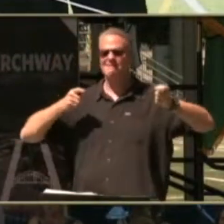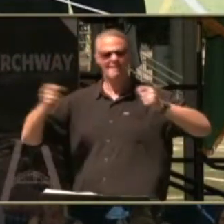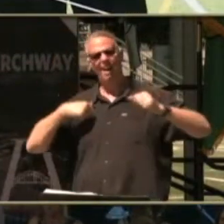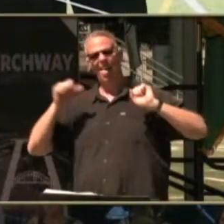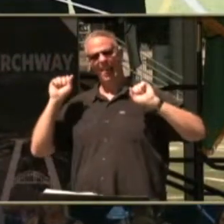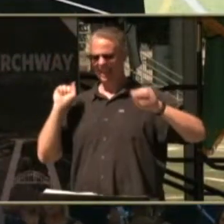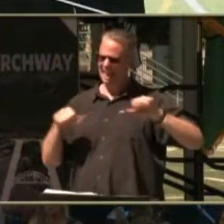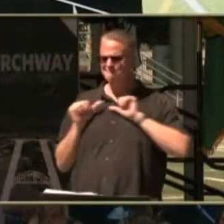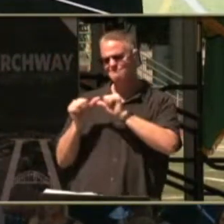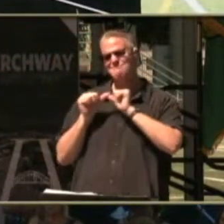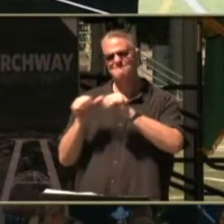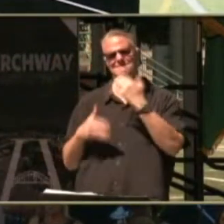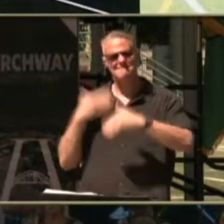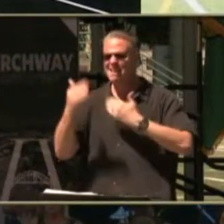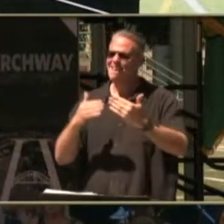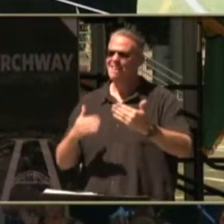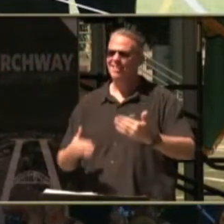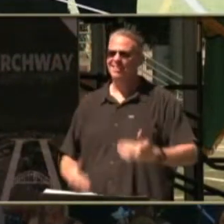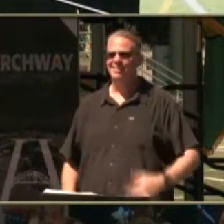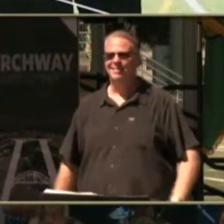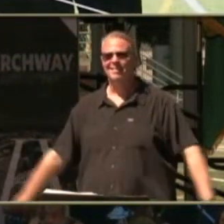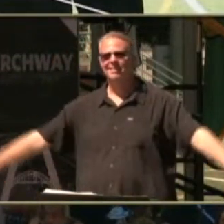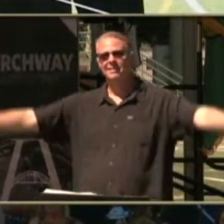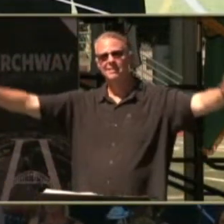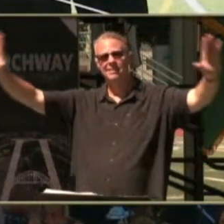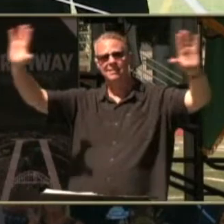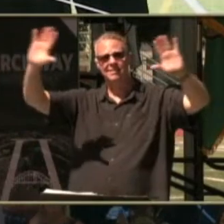got a love that left in me